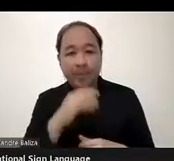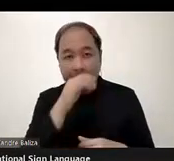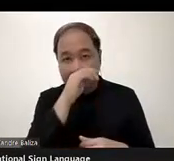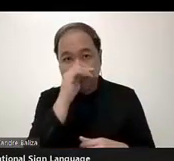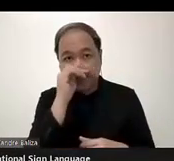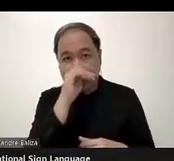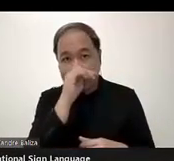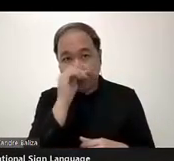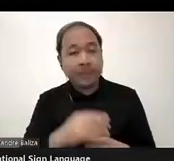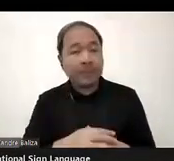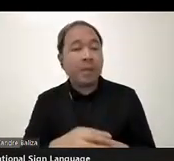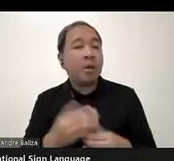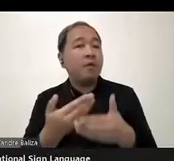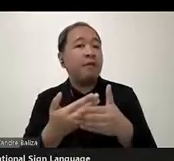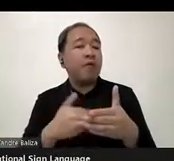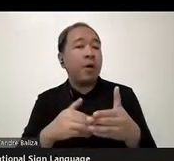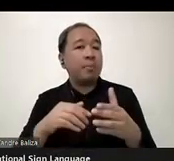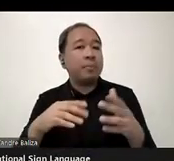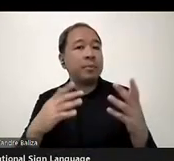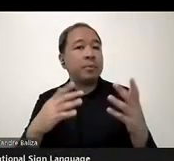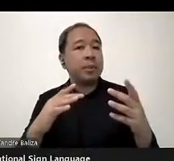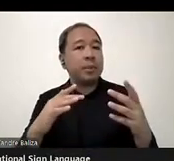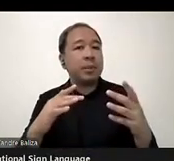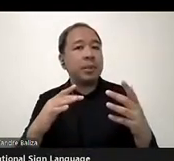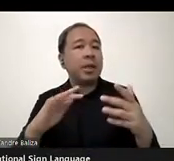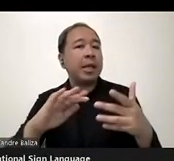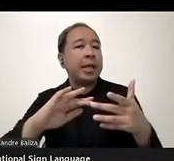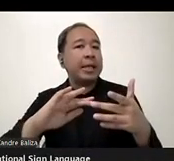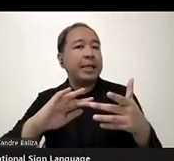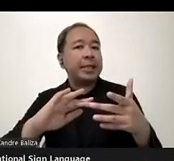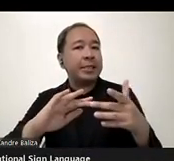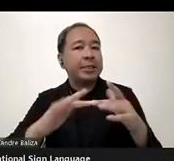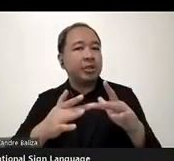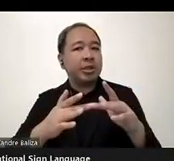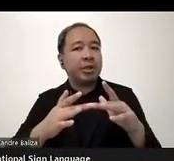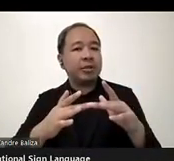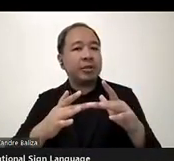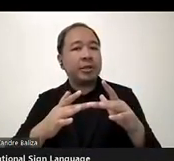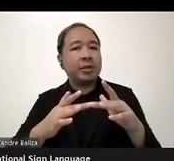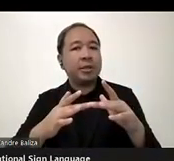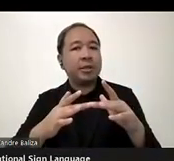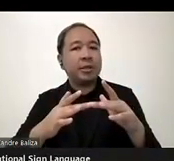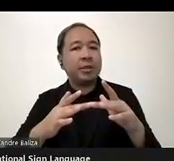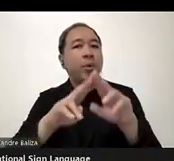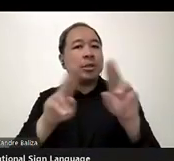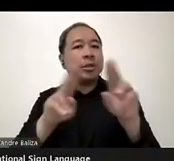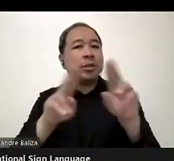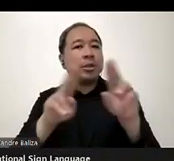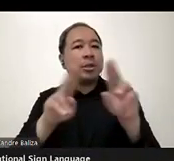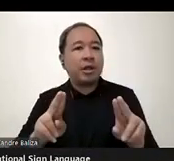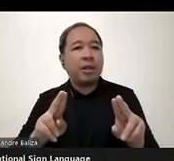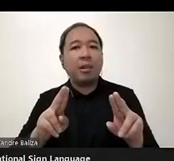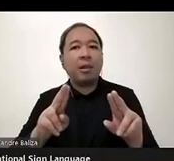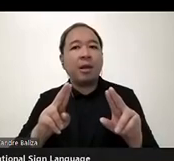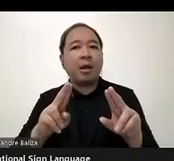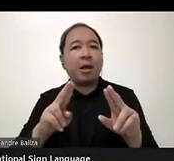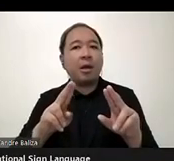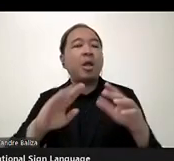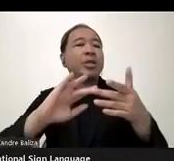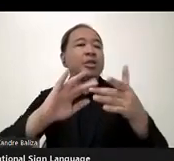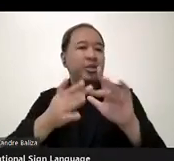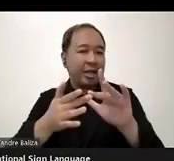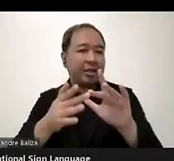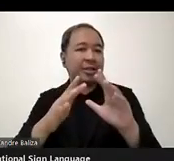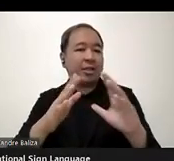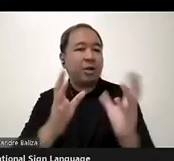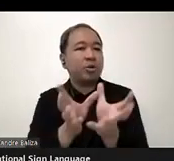from the Internet Society Accessibility Standing Group. Uh, and, uh, I'm delighted to be here. I have been involved